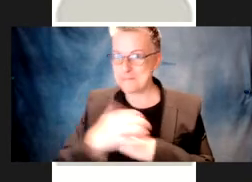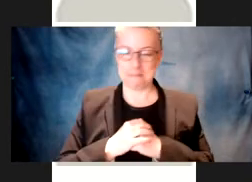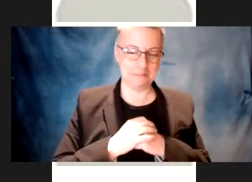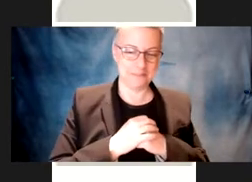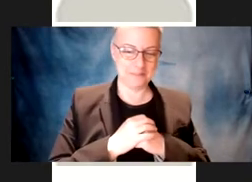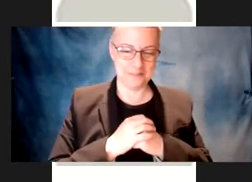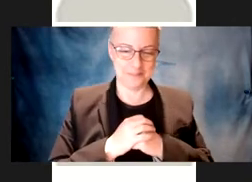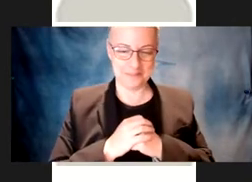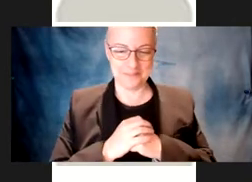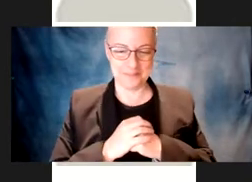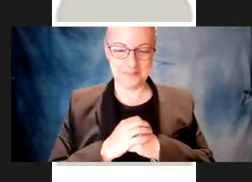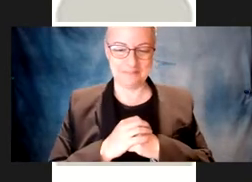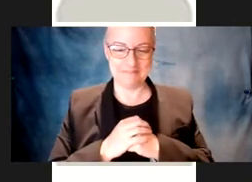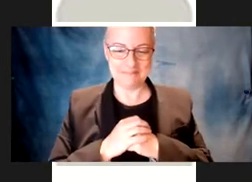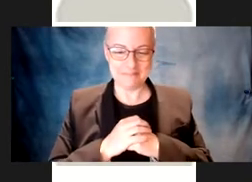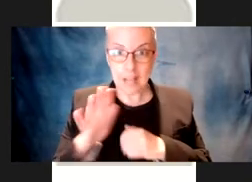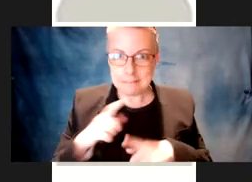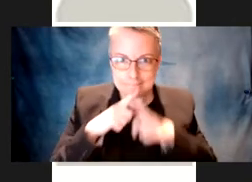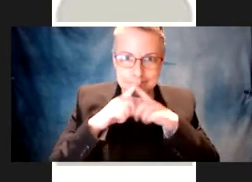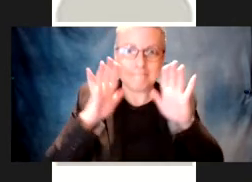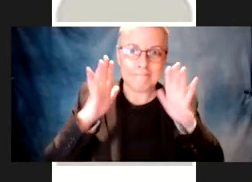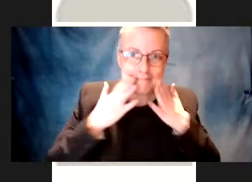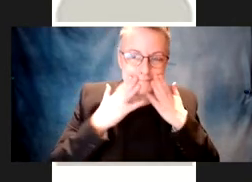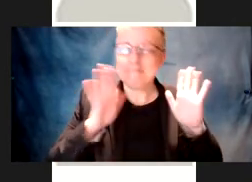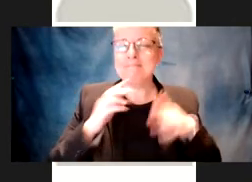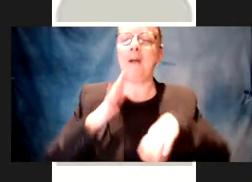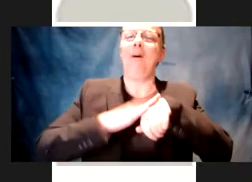applause for our speaker, Megan Figueroa. Thank you. Megan